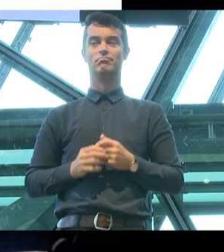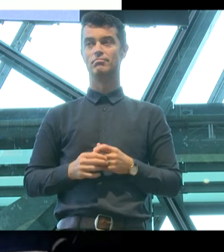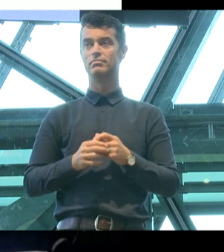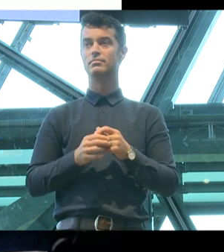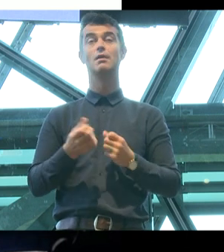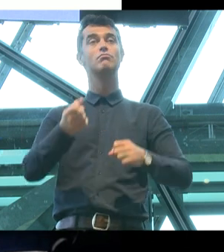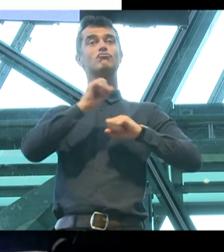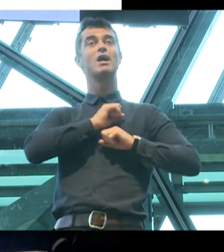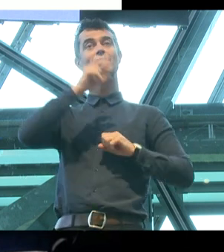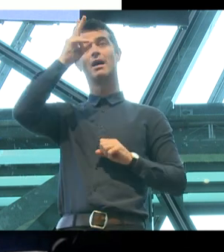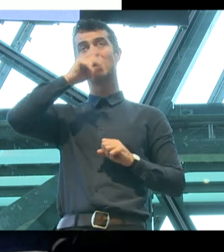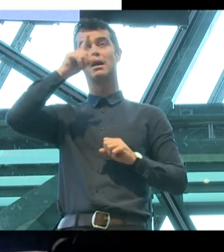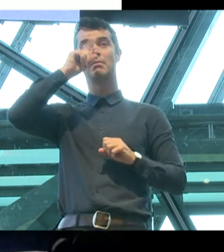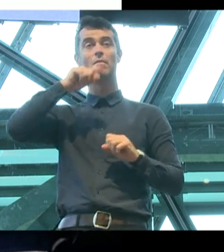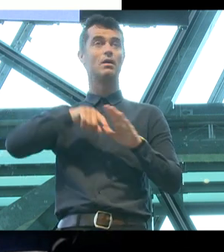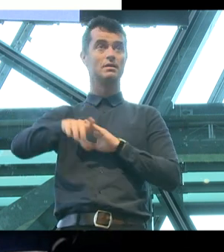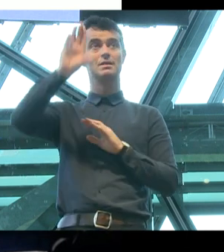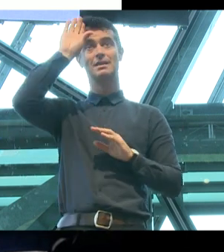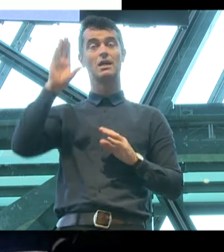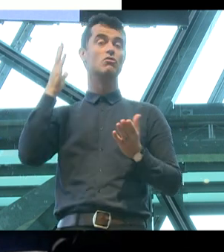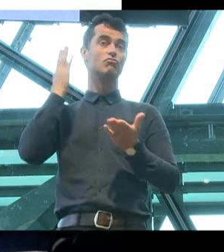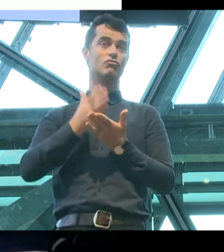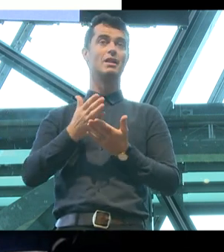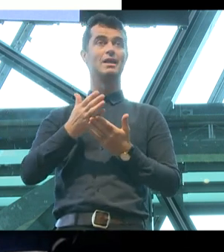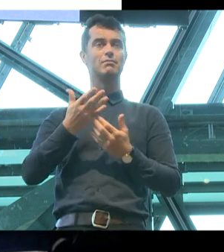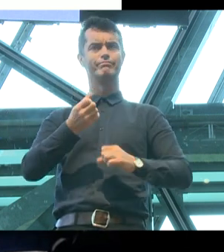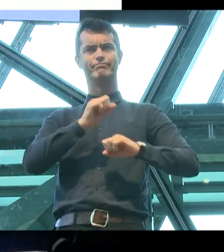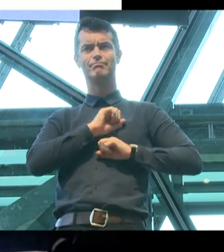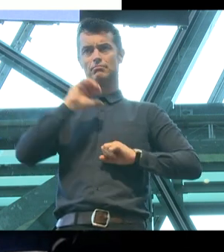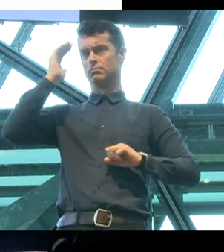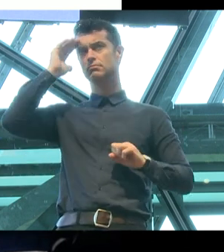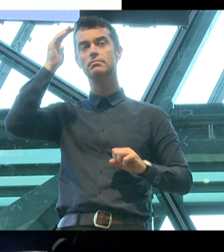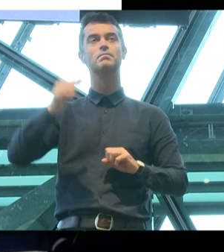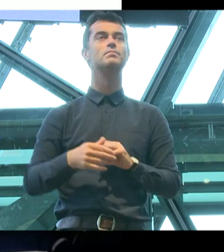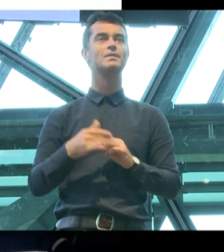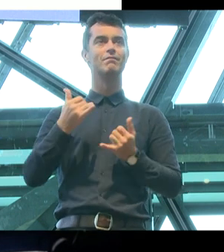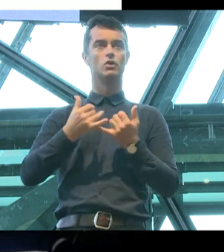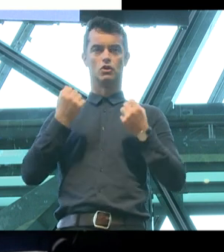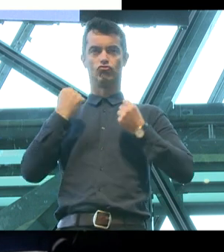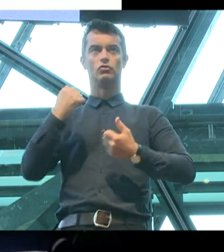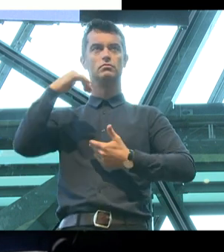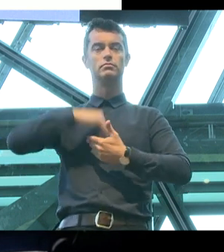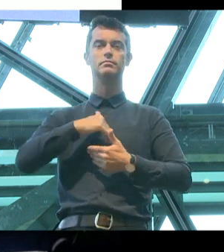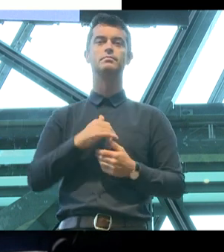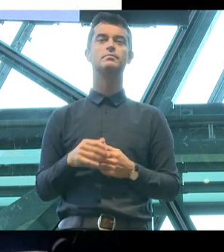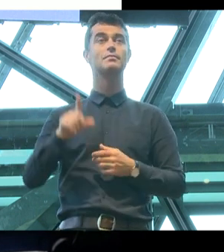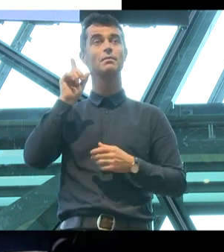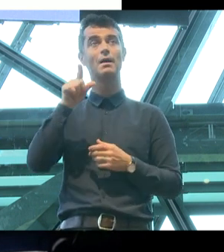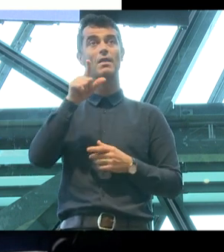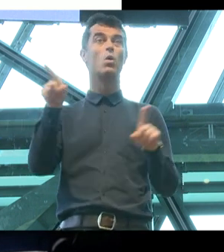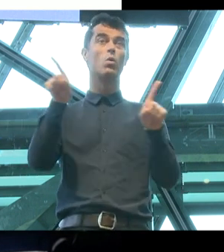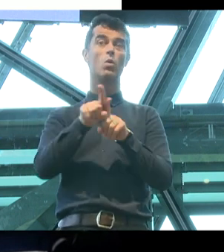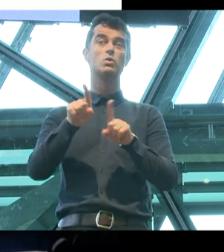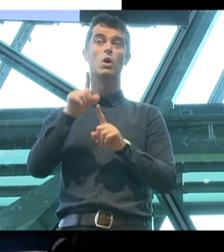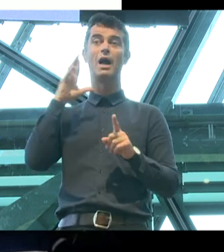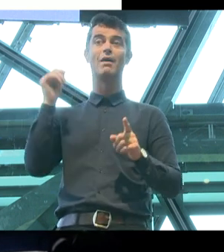Brave young people in this country are incredibly resilient and strong. But they are also